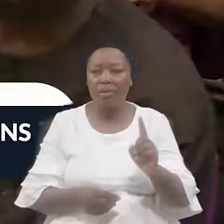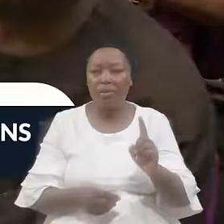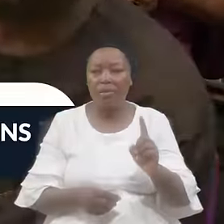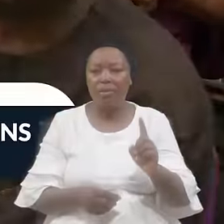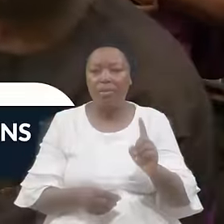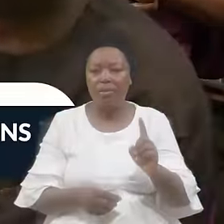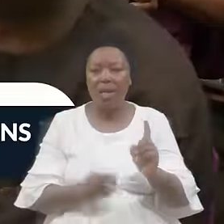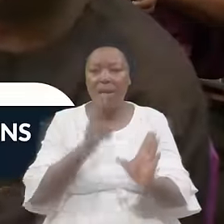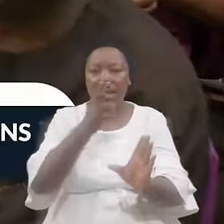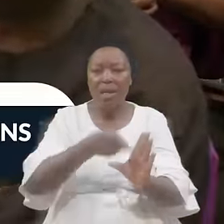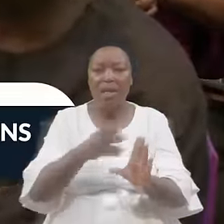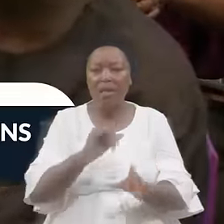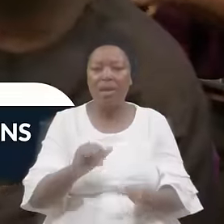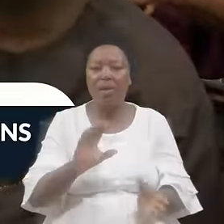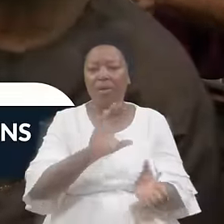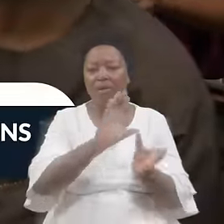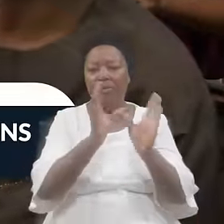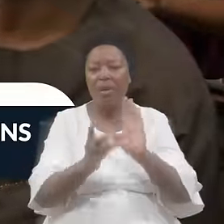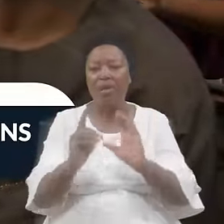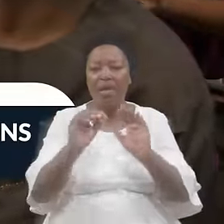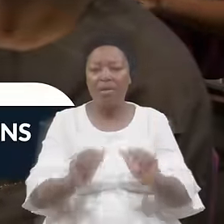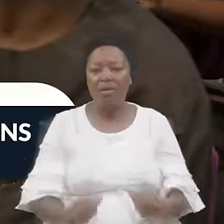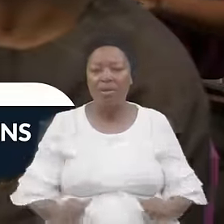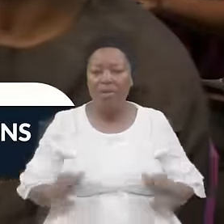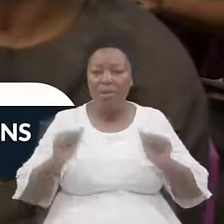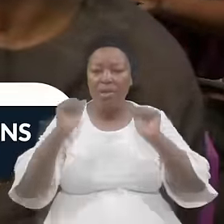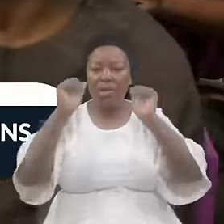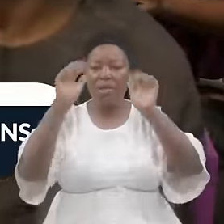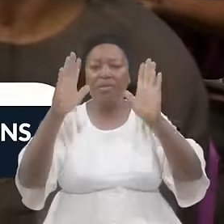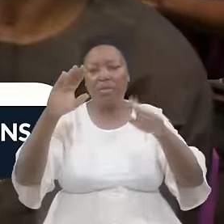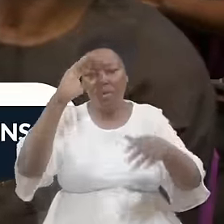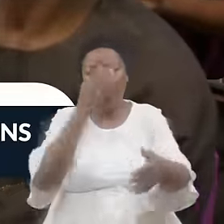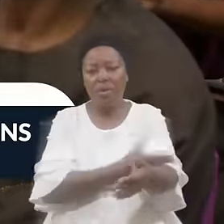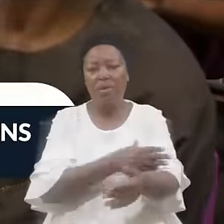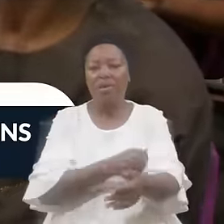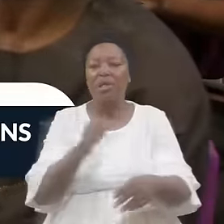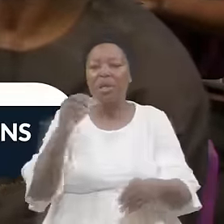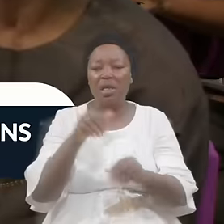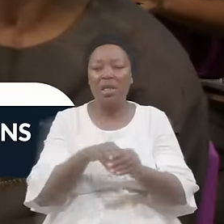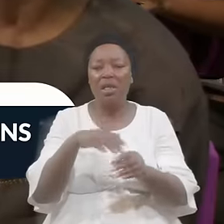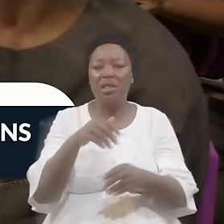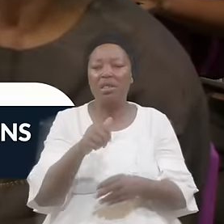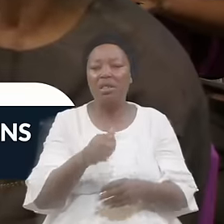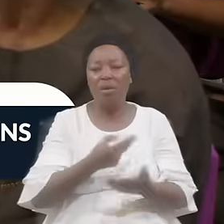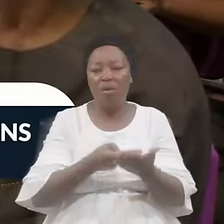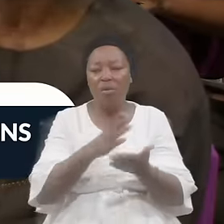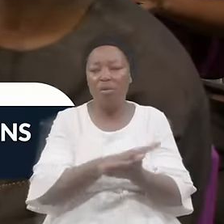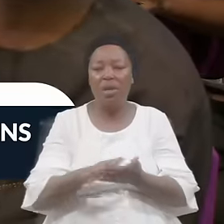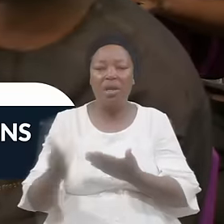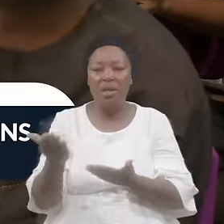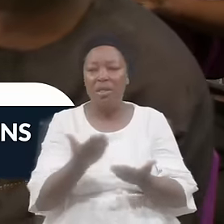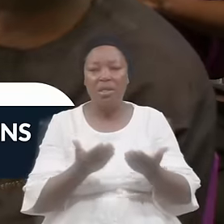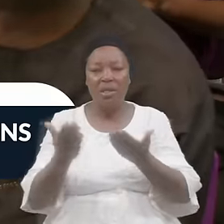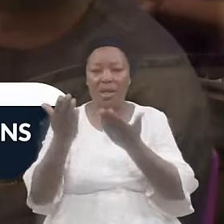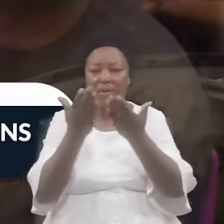Enlisting Converted Submissive Sons In Sacred Service